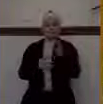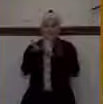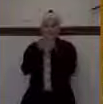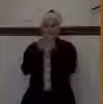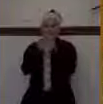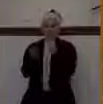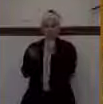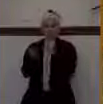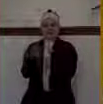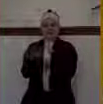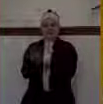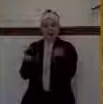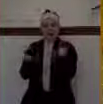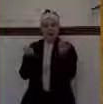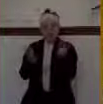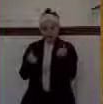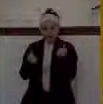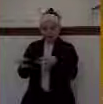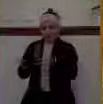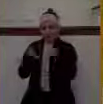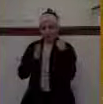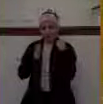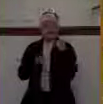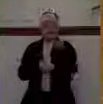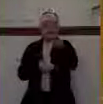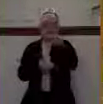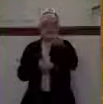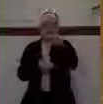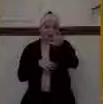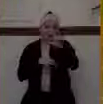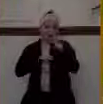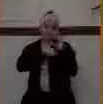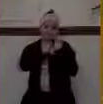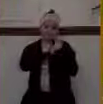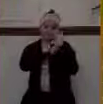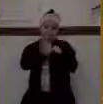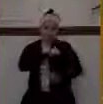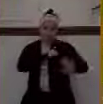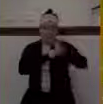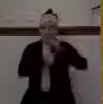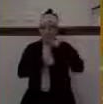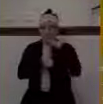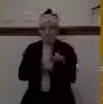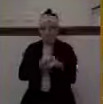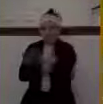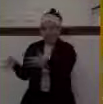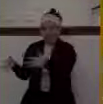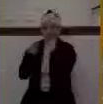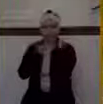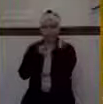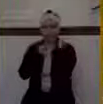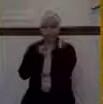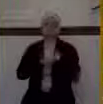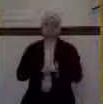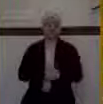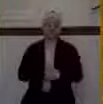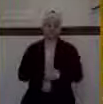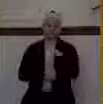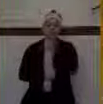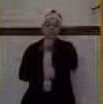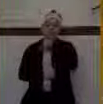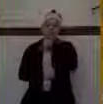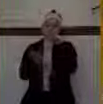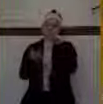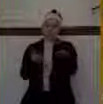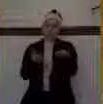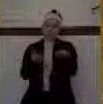500 golden shields. Look down at verse number 26. And the king took away from the treasuries of the house of